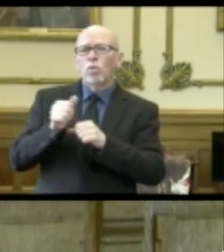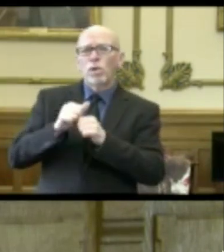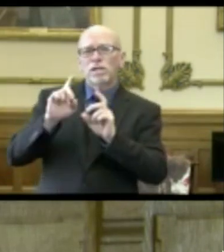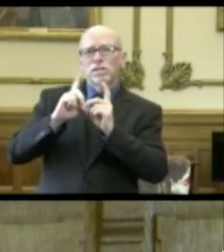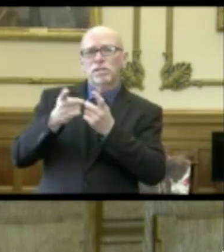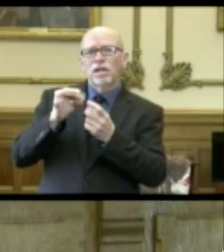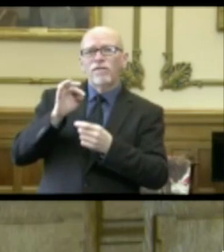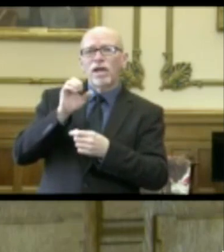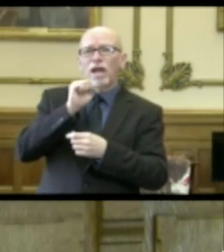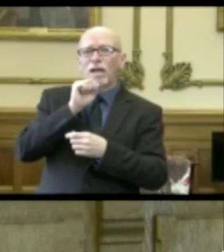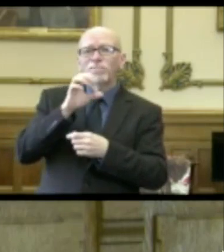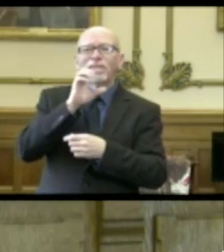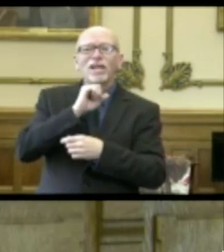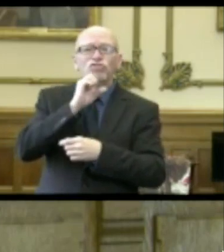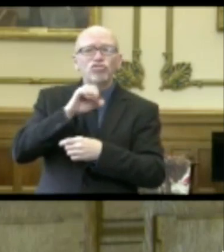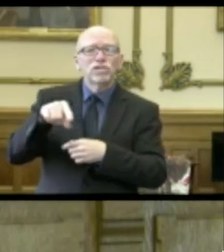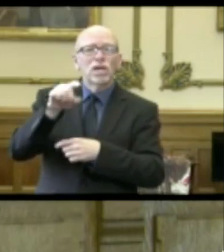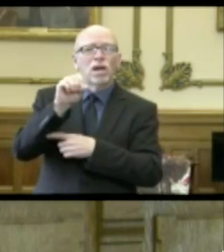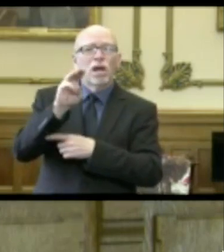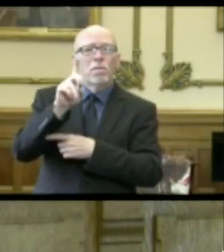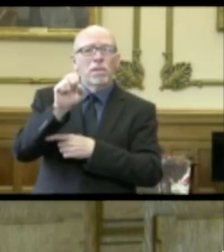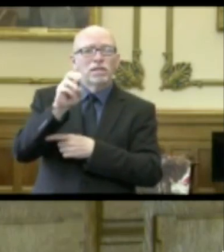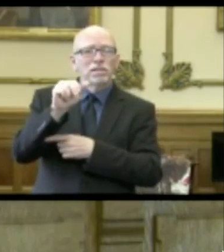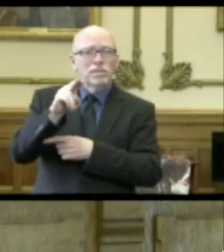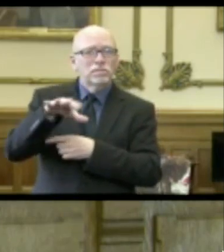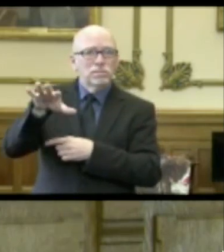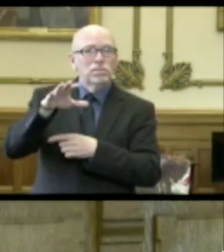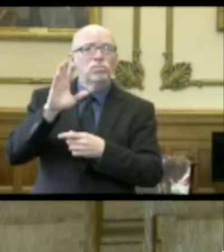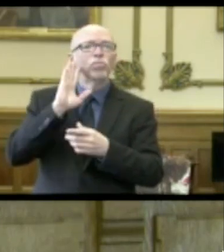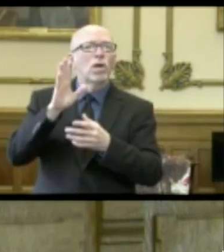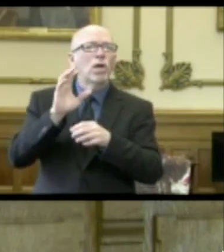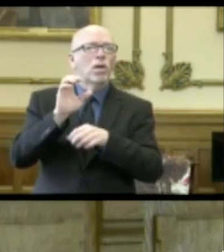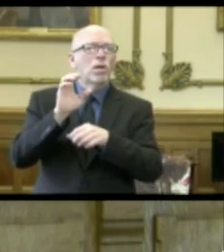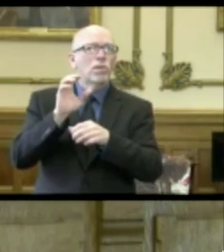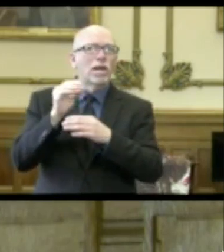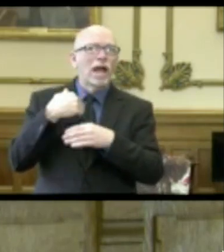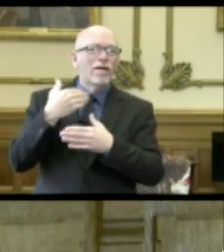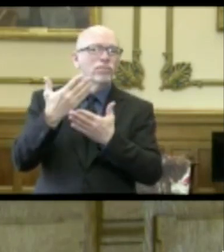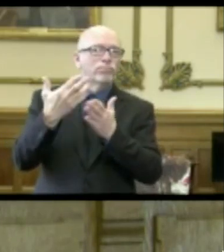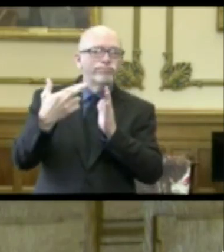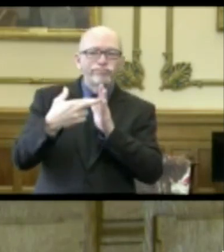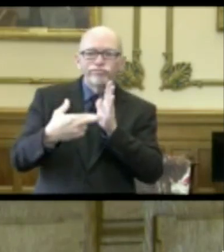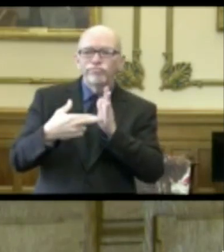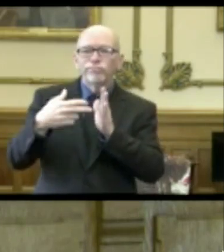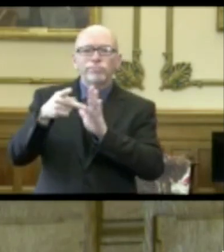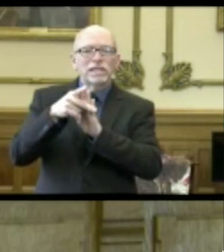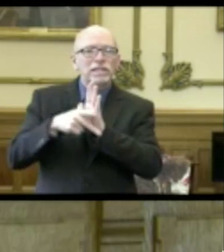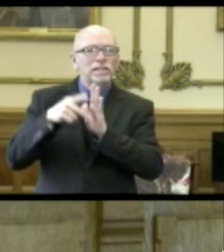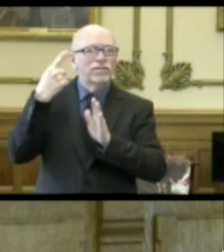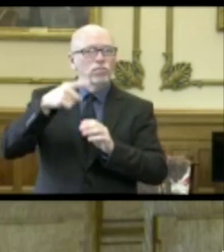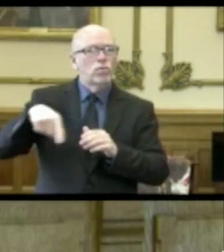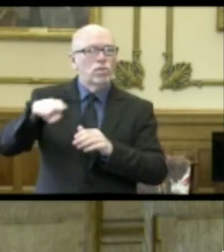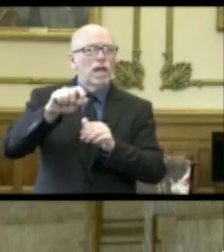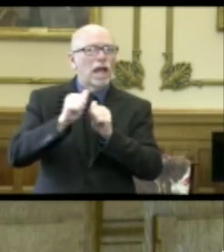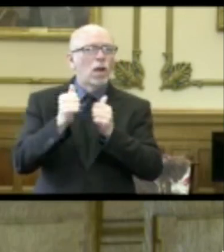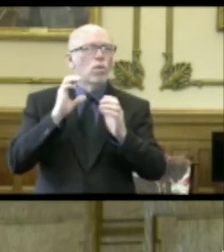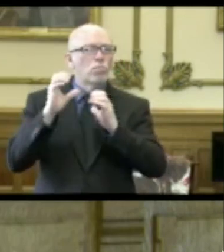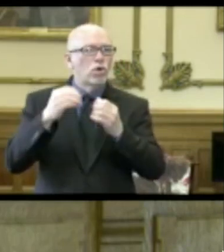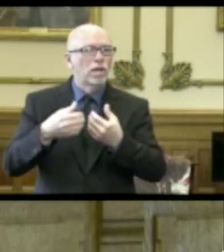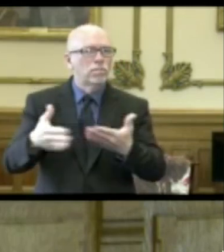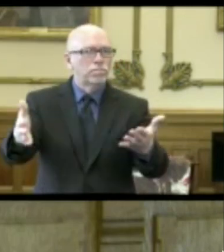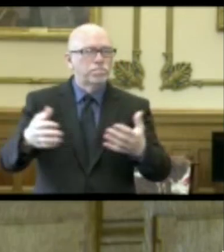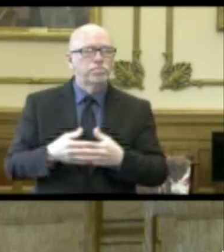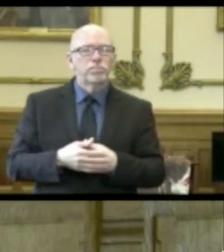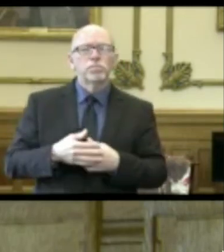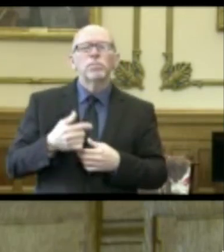Ombudsman at FSSA to create guidance for long-term care facilities to follow regarding these communications. I expect to have